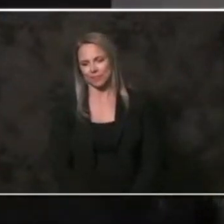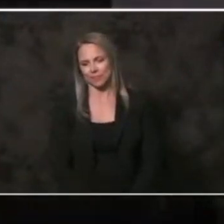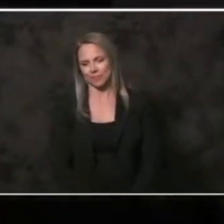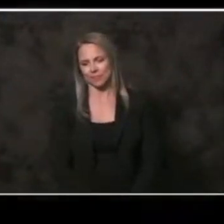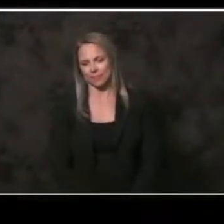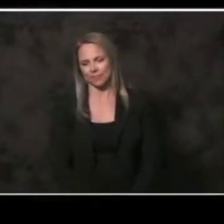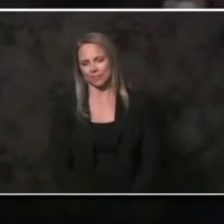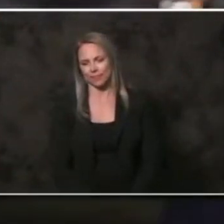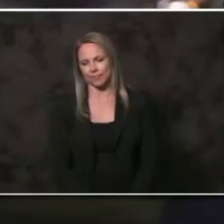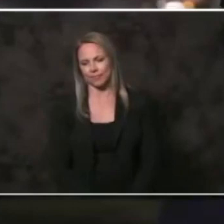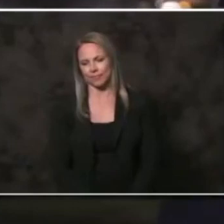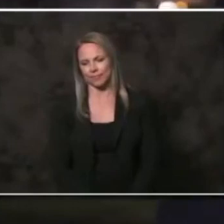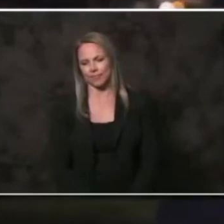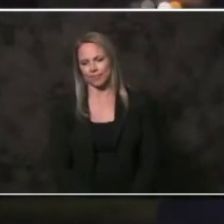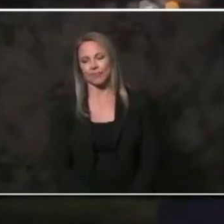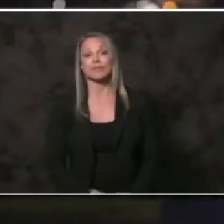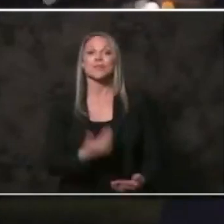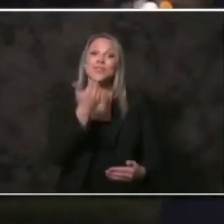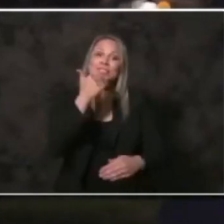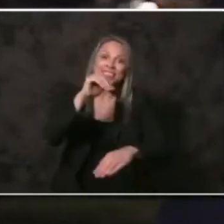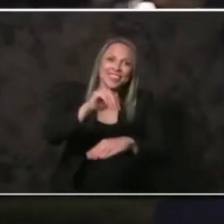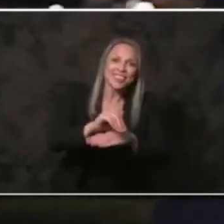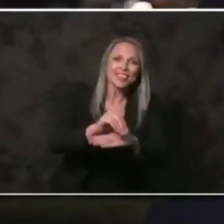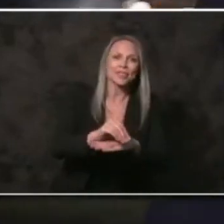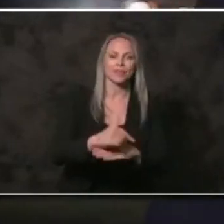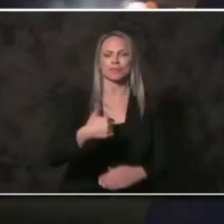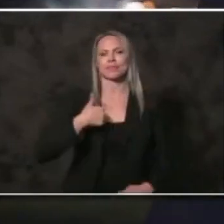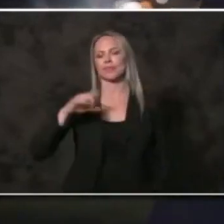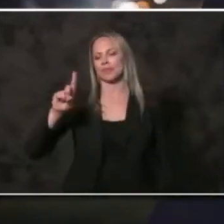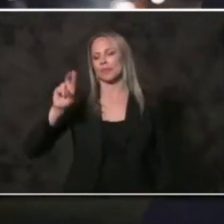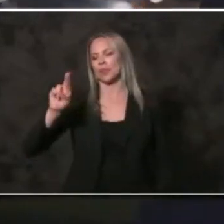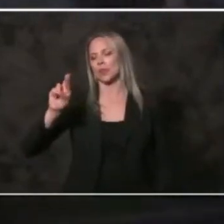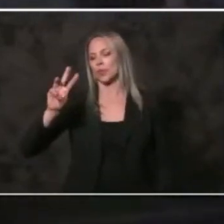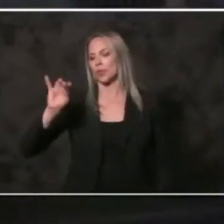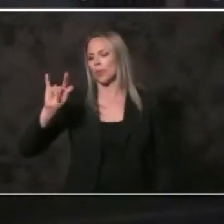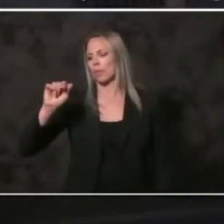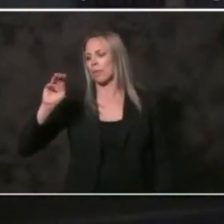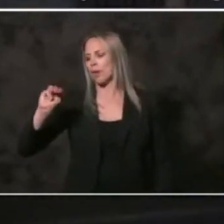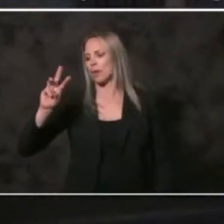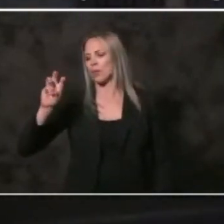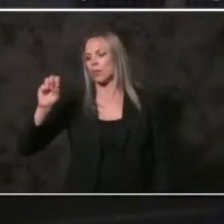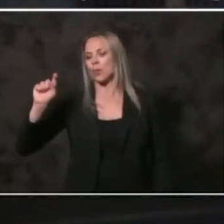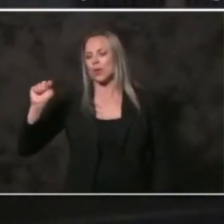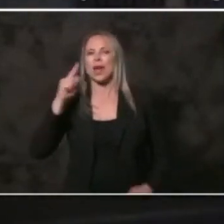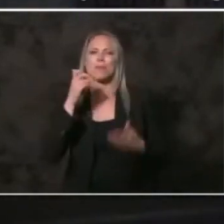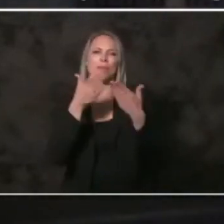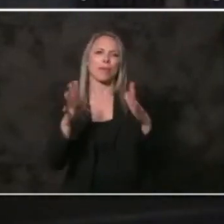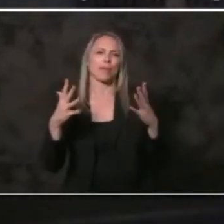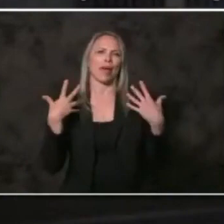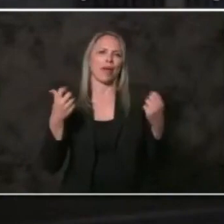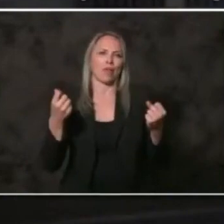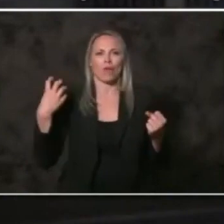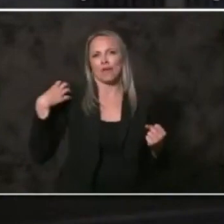does star-spangled yet O'er the land of